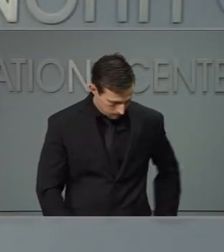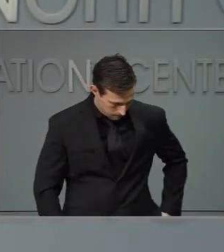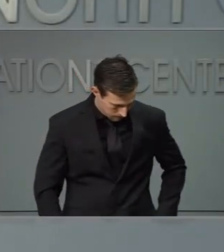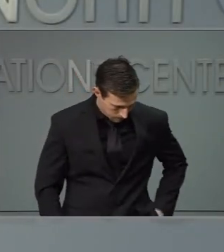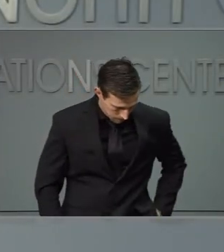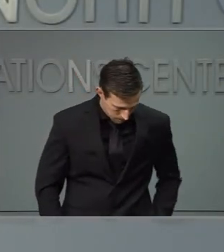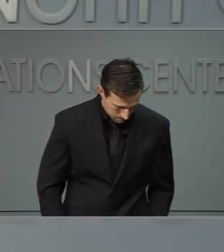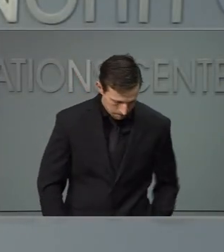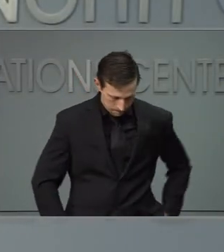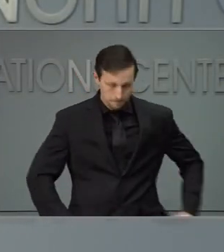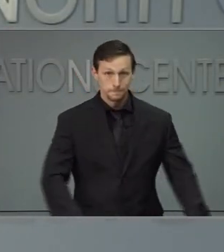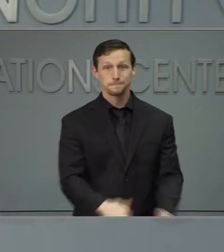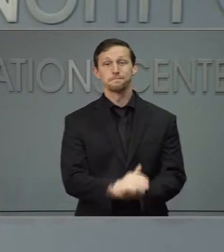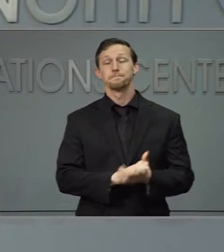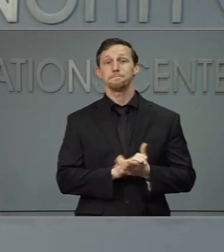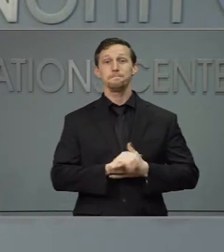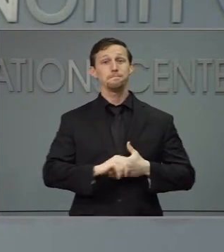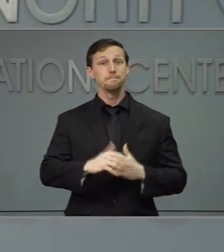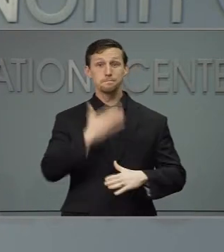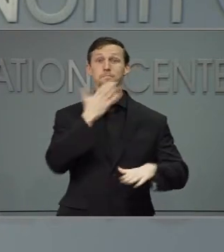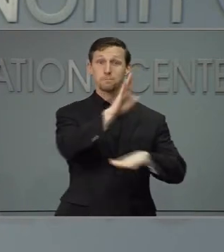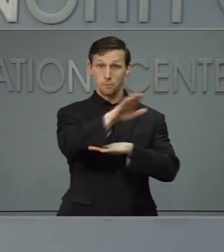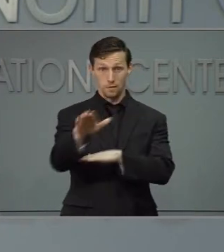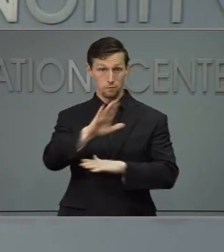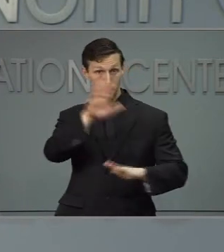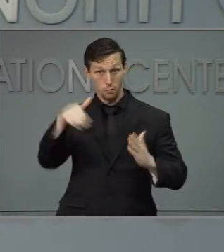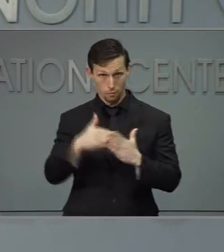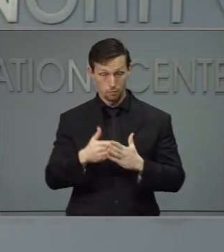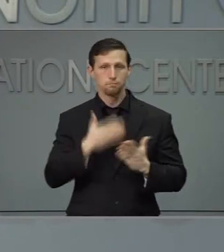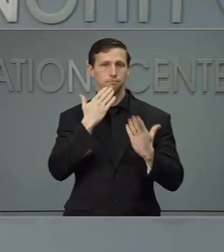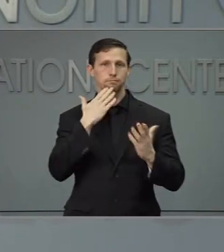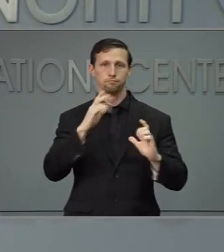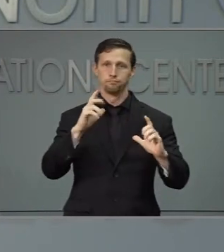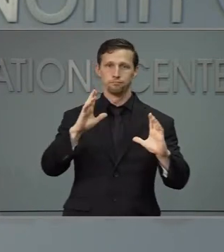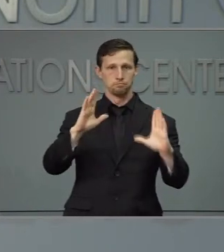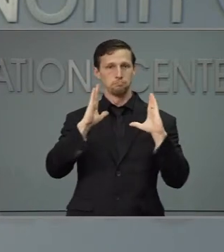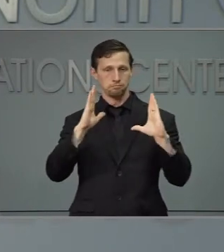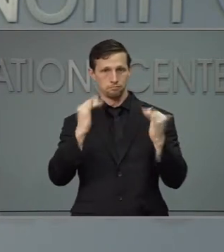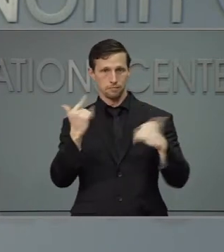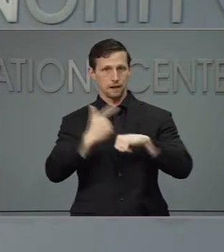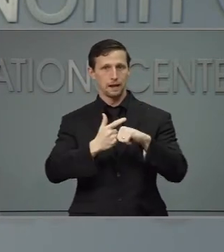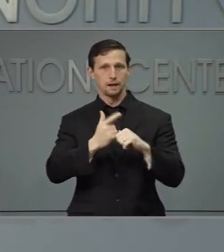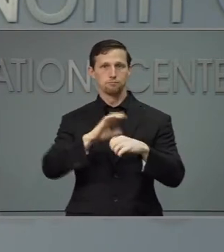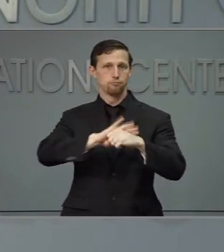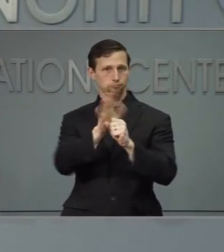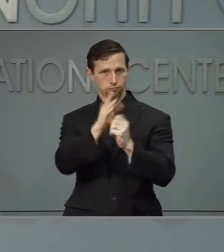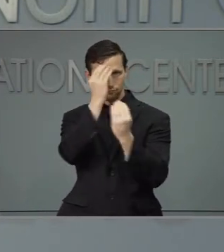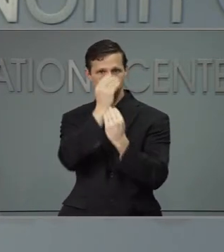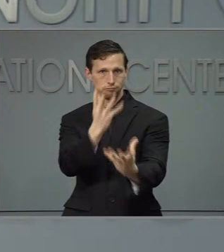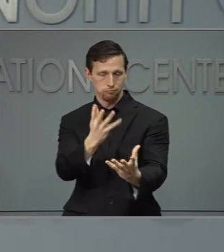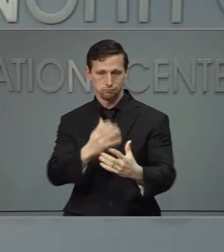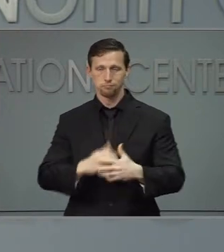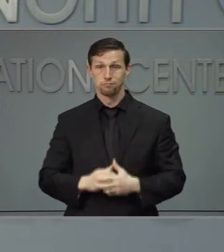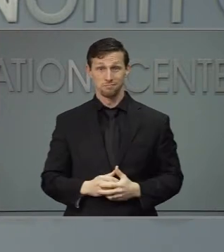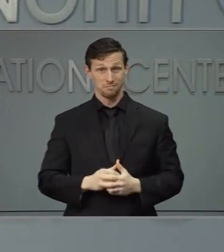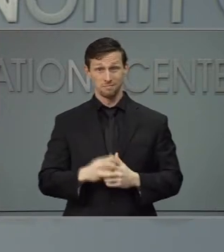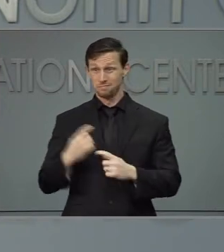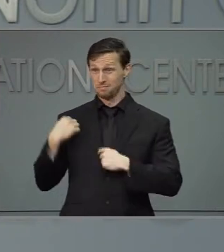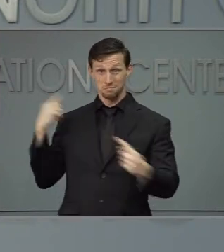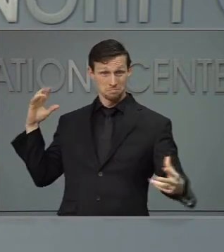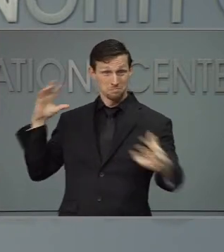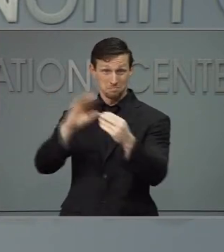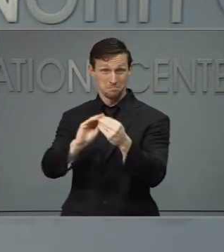Good afternoon, everybody, and thank you for joining today's update on COVID-19 in North Carolina. As of today, we have had